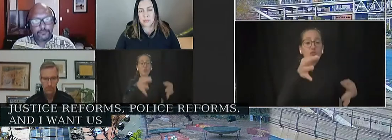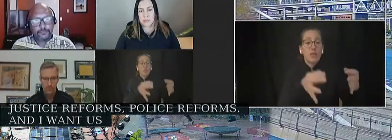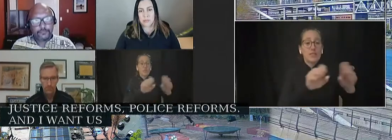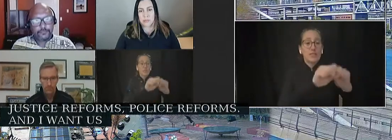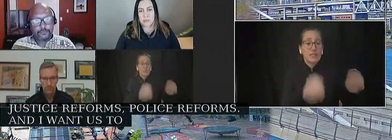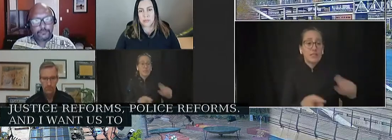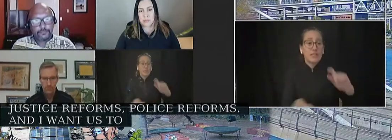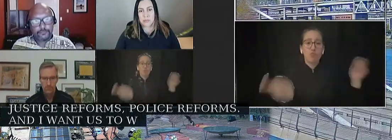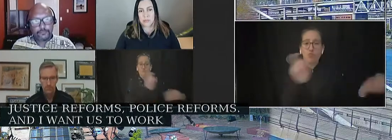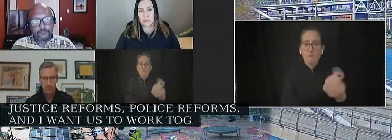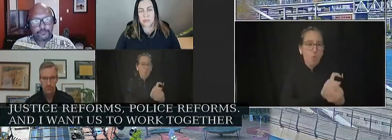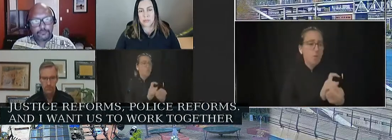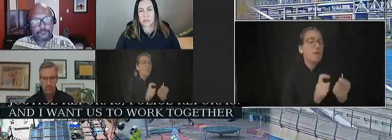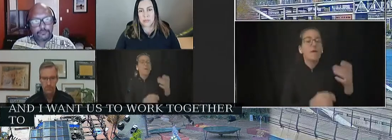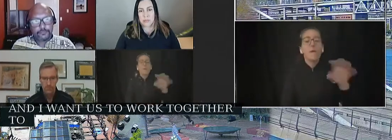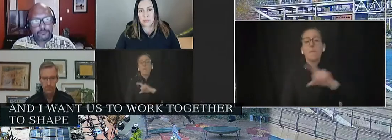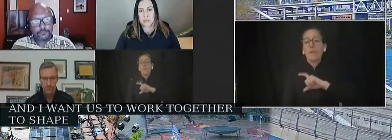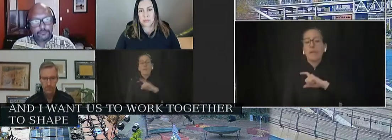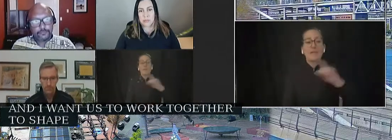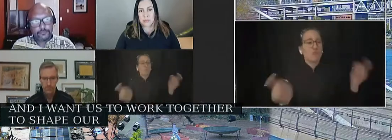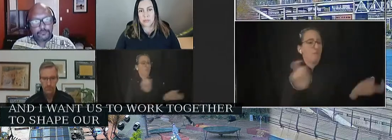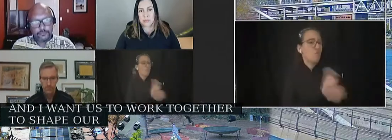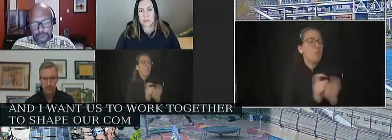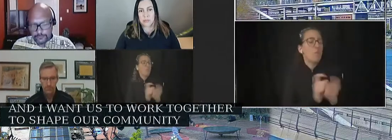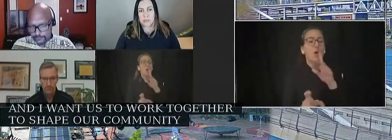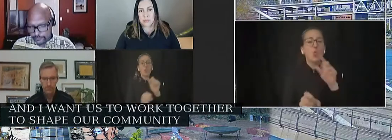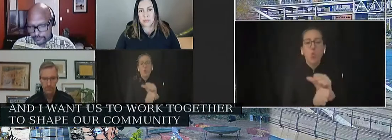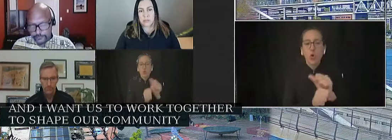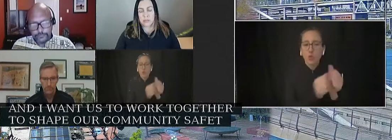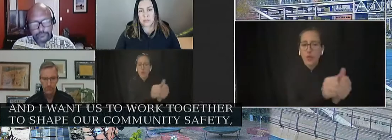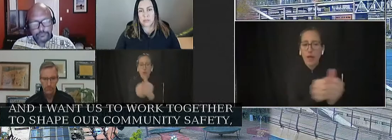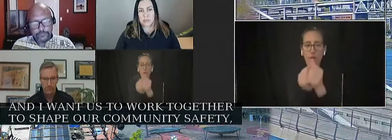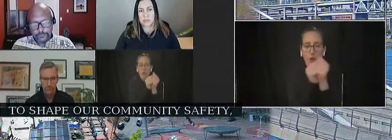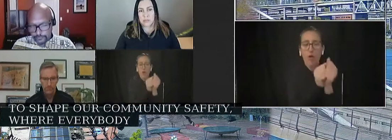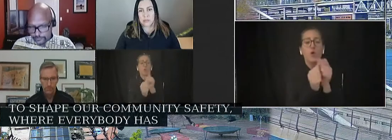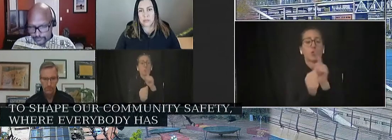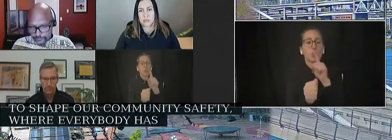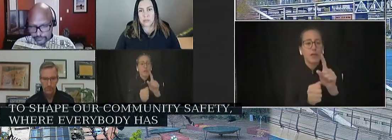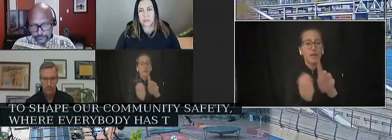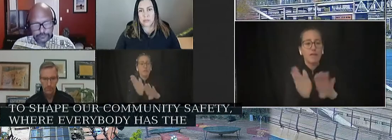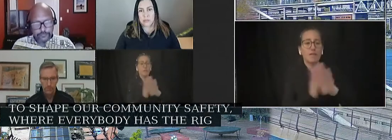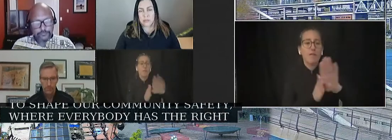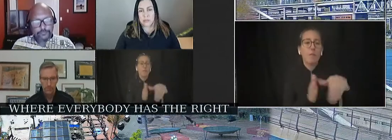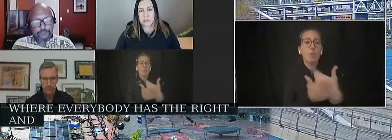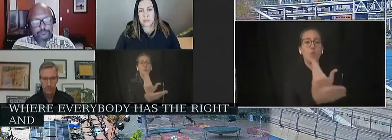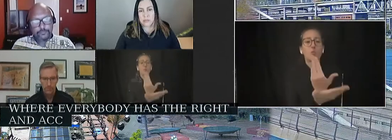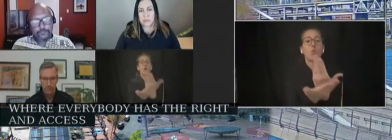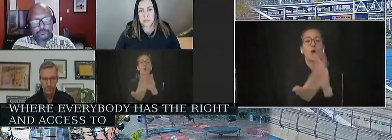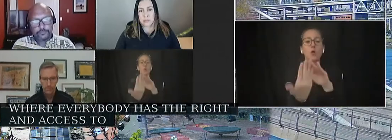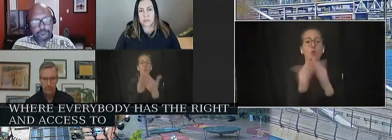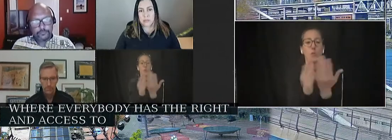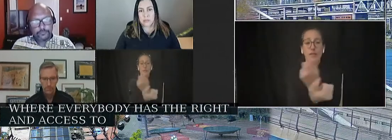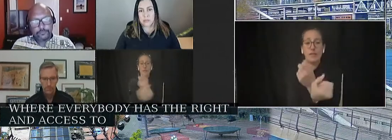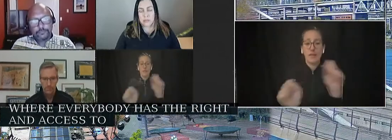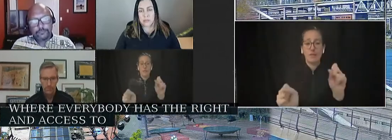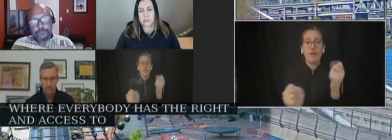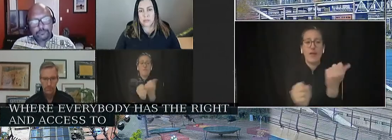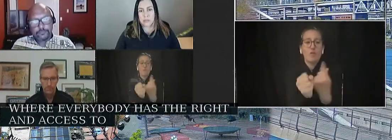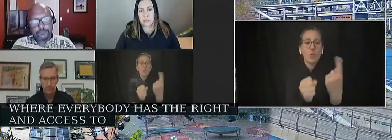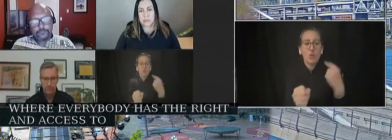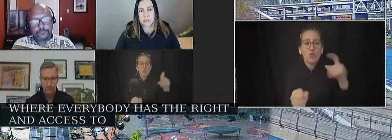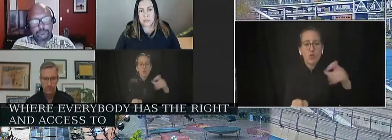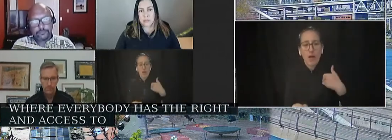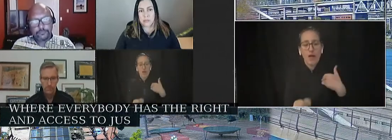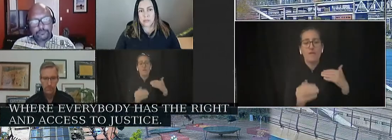to shape our community safety where everybody has the right and access to justice. The gun violence